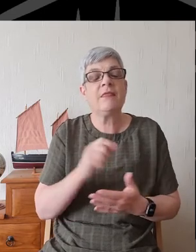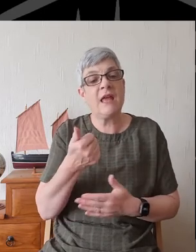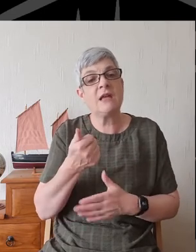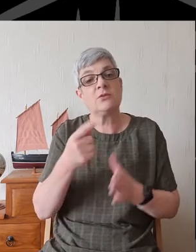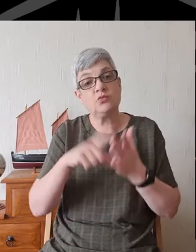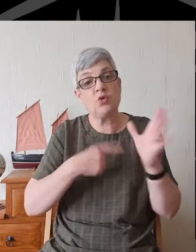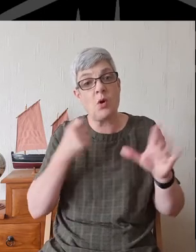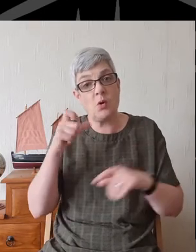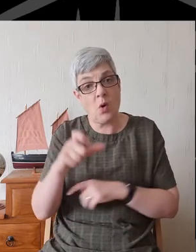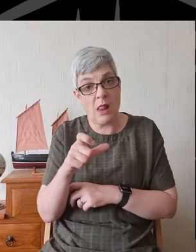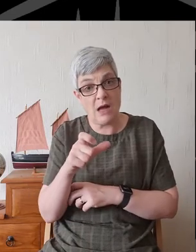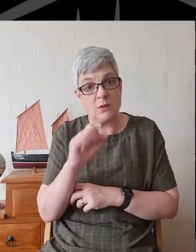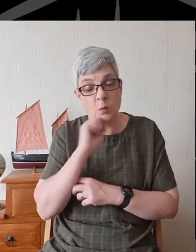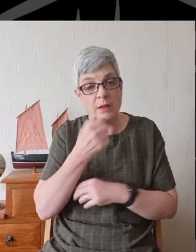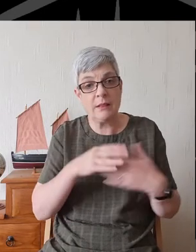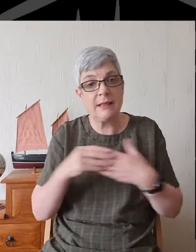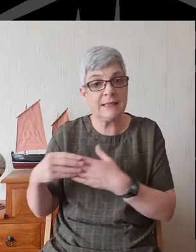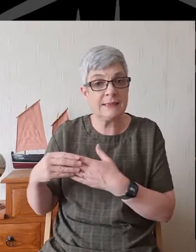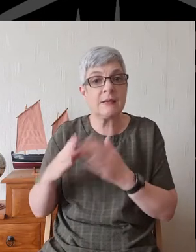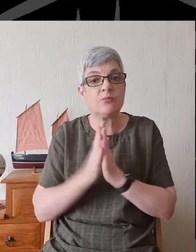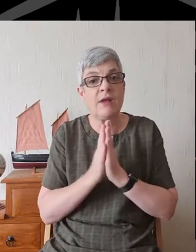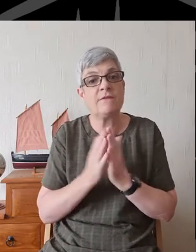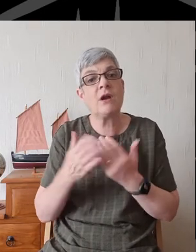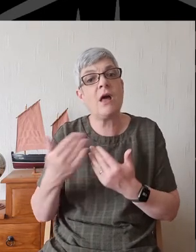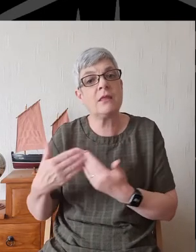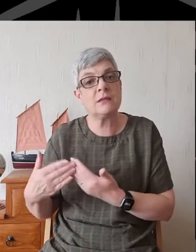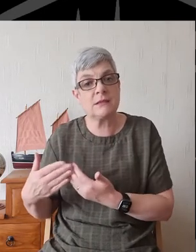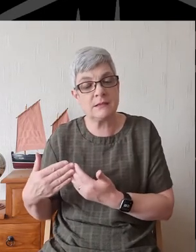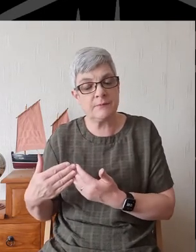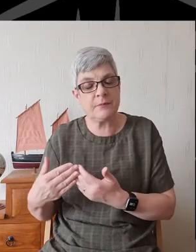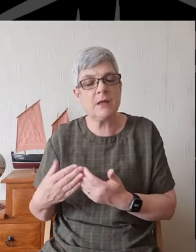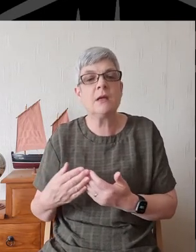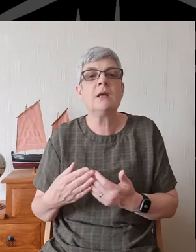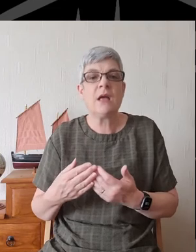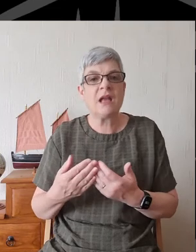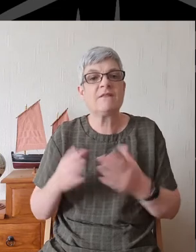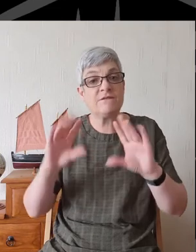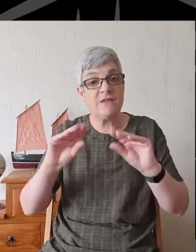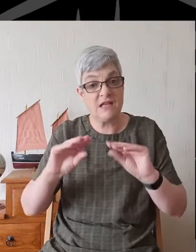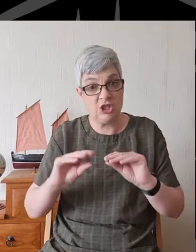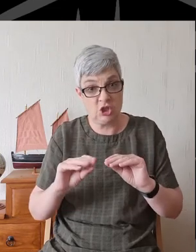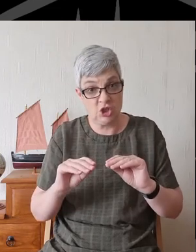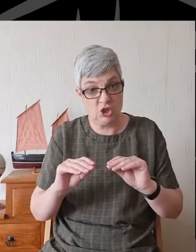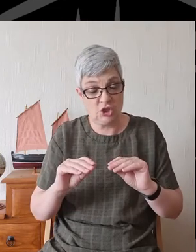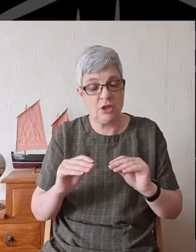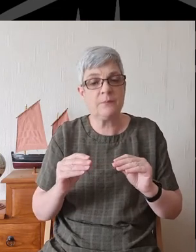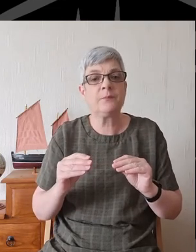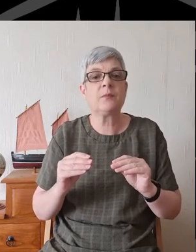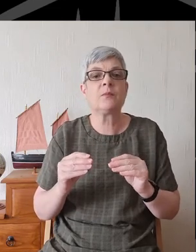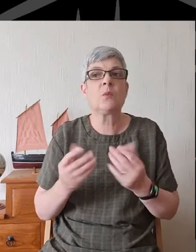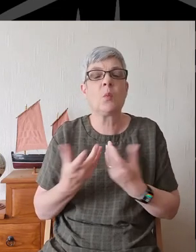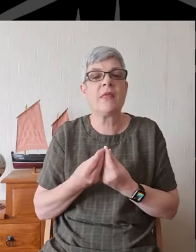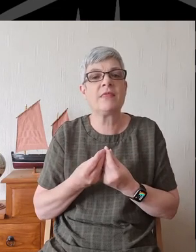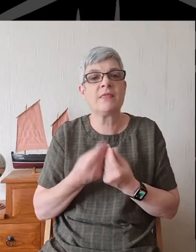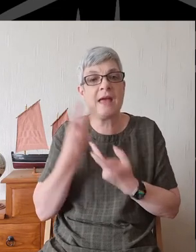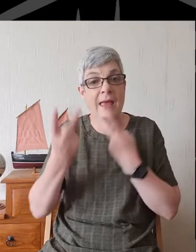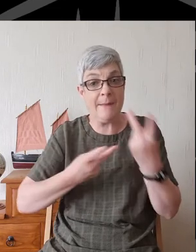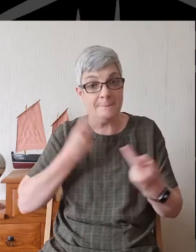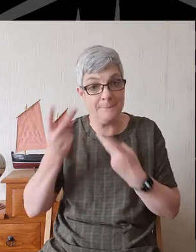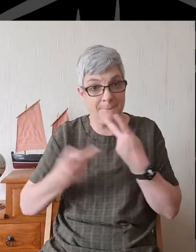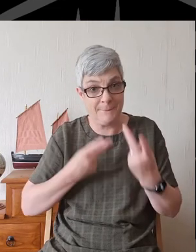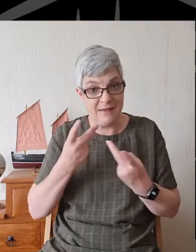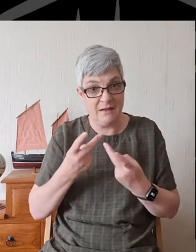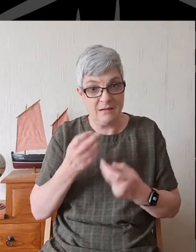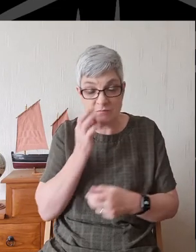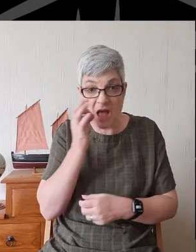will be leading us in our prayers for others. And we will conclude our service with a hymn that poses